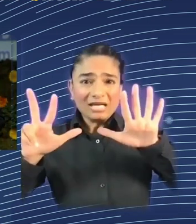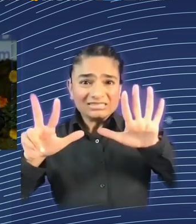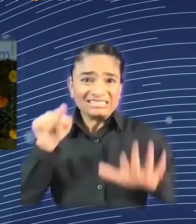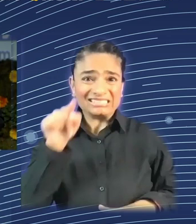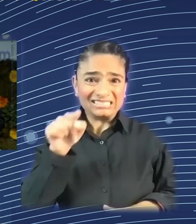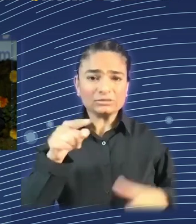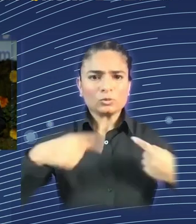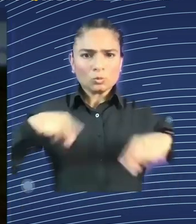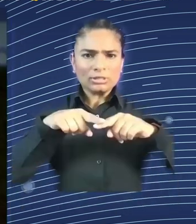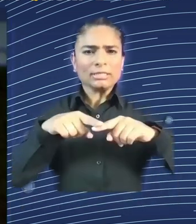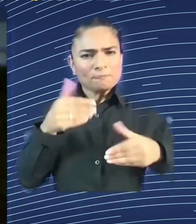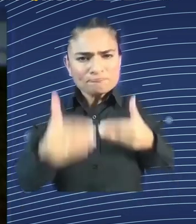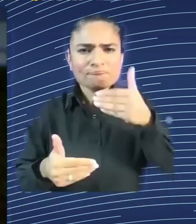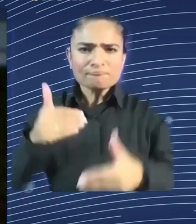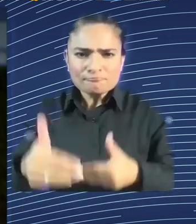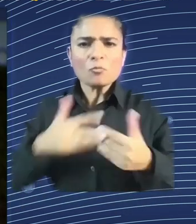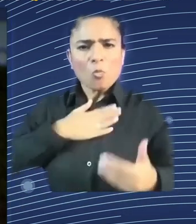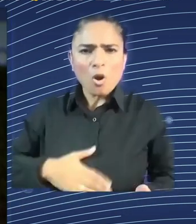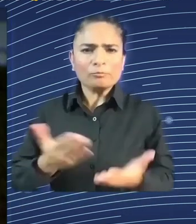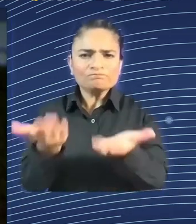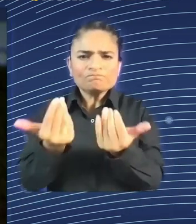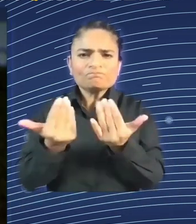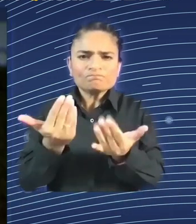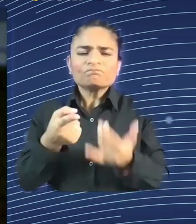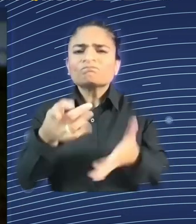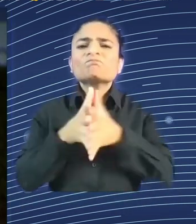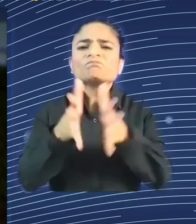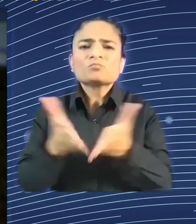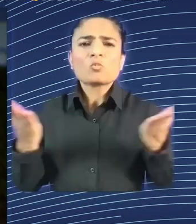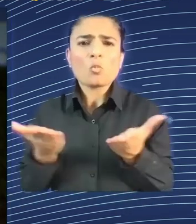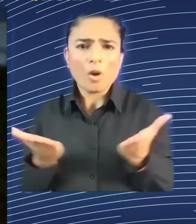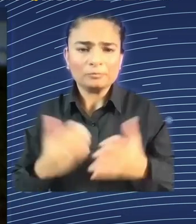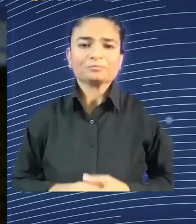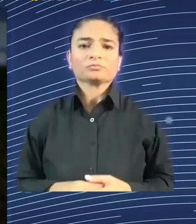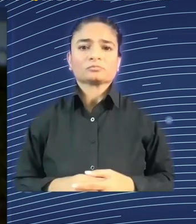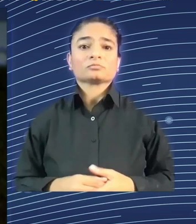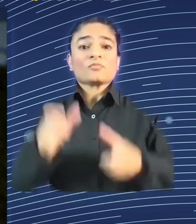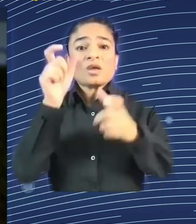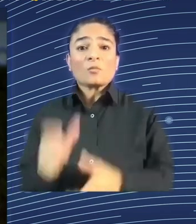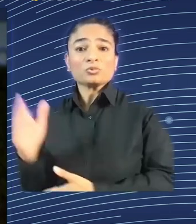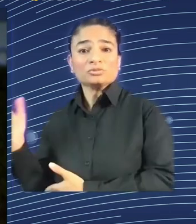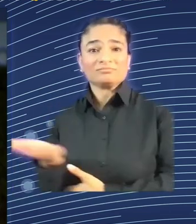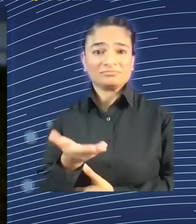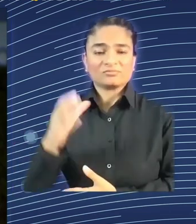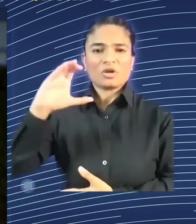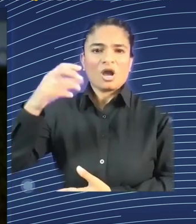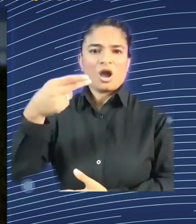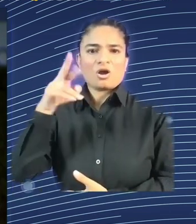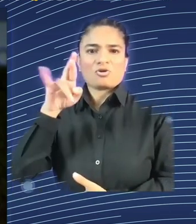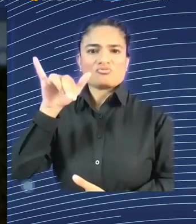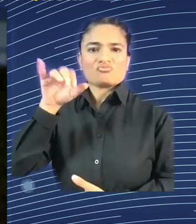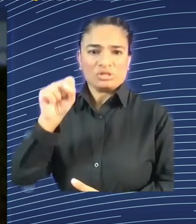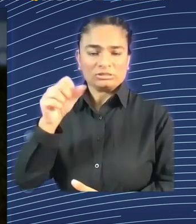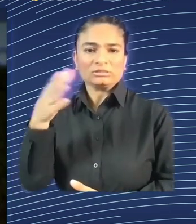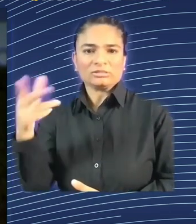speaker, Professor Christopher Pissaridis, Regis Professor of Economics at the London School of Economics, co-founder and co-chair of the